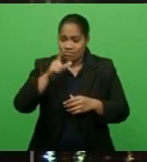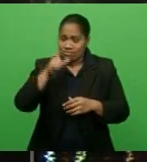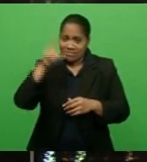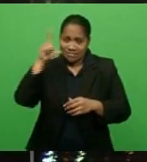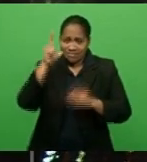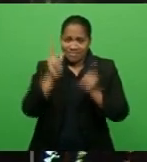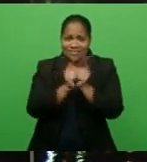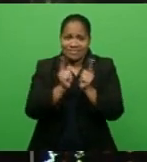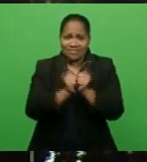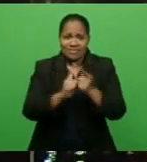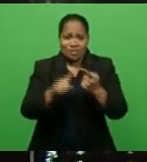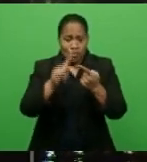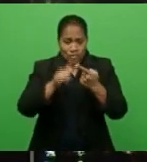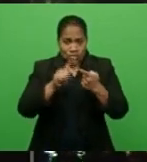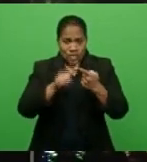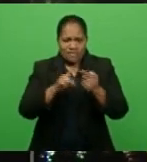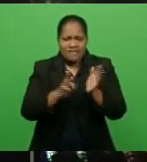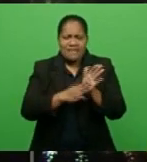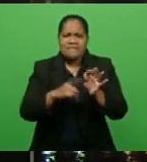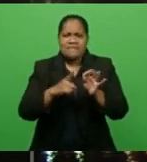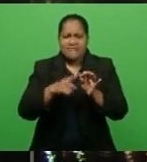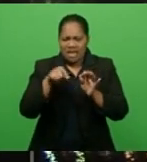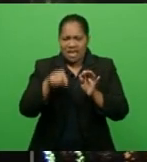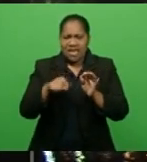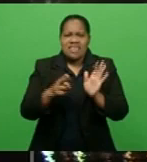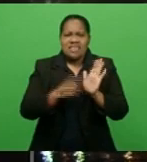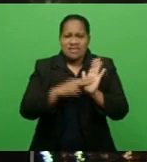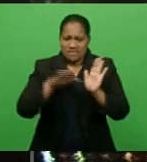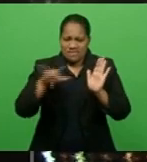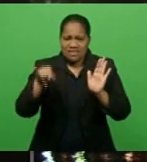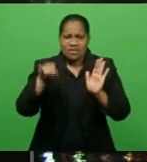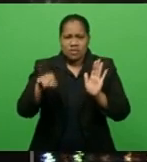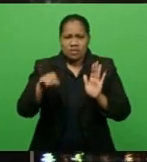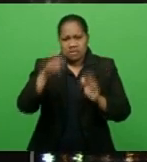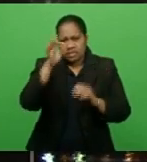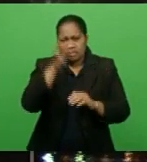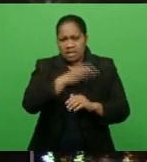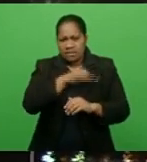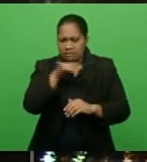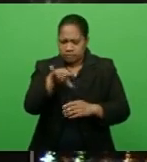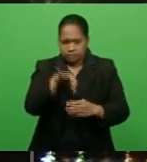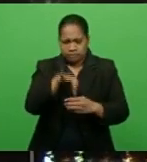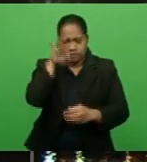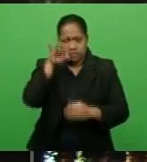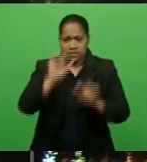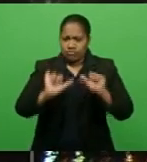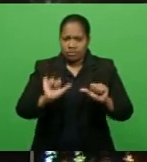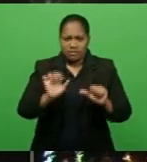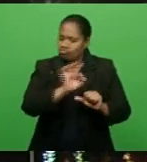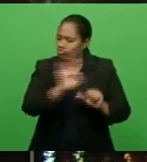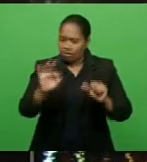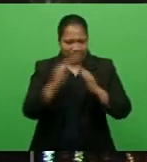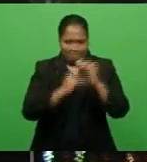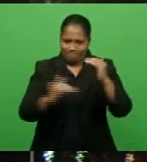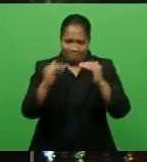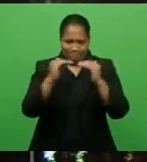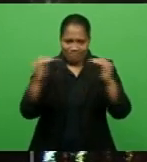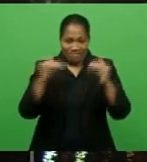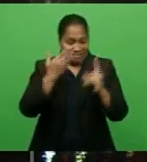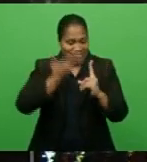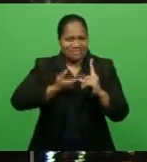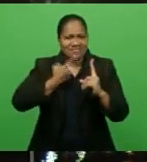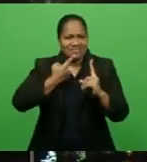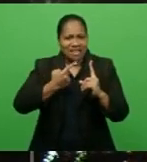its MPs, Nico Nawai Kula, believes the process to elect the president was unfair. Nawai Kula says he raised his concerns